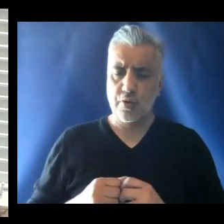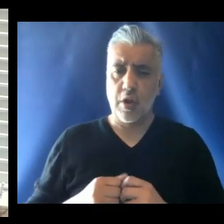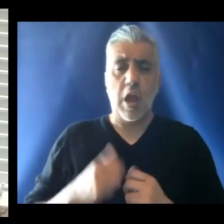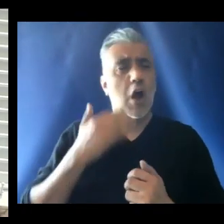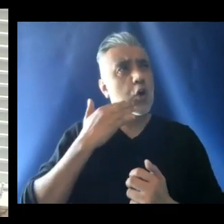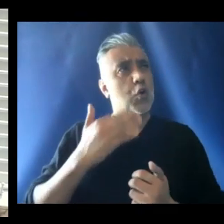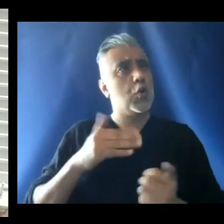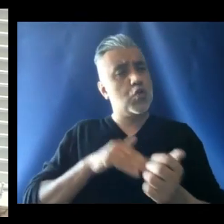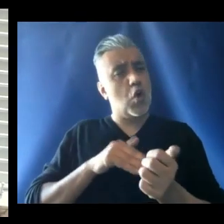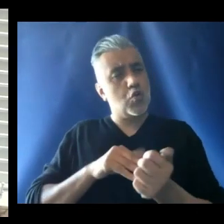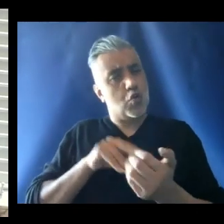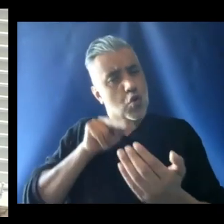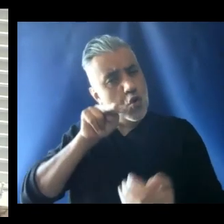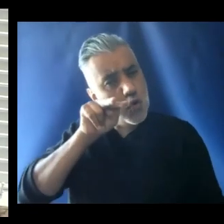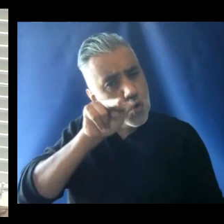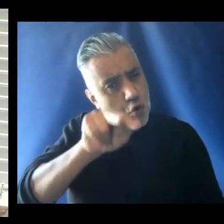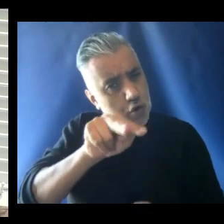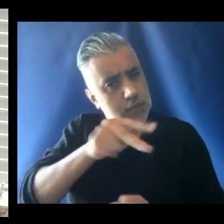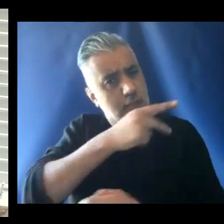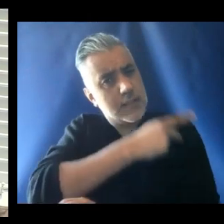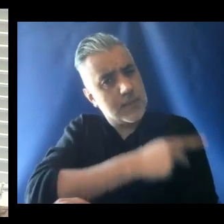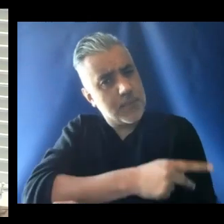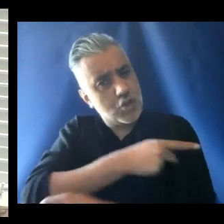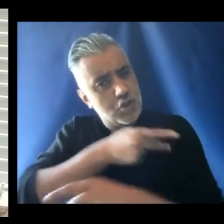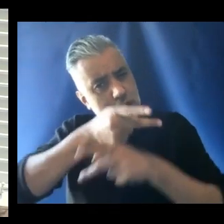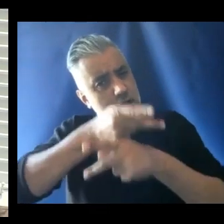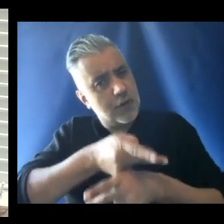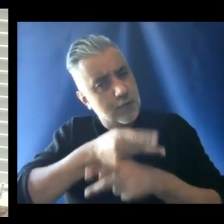A good doctor looks at the patient carefully.